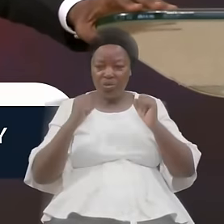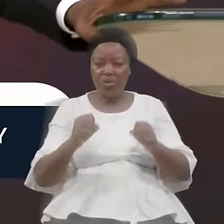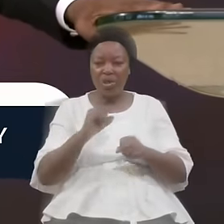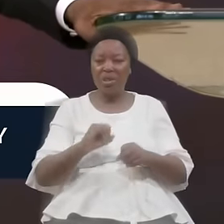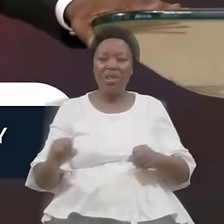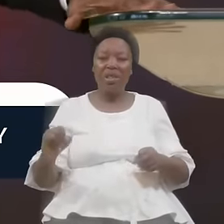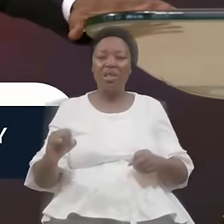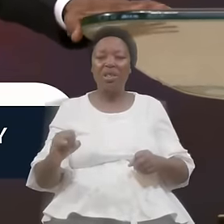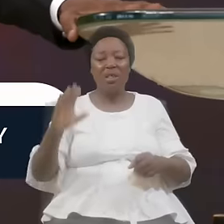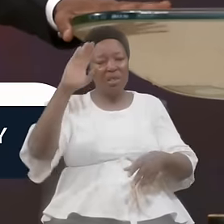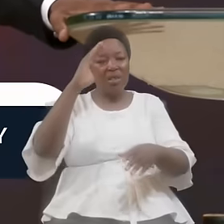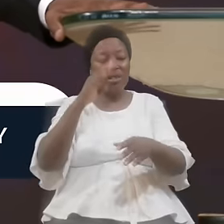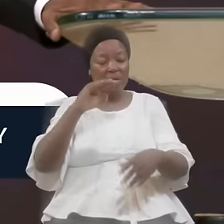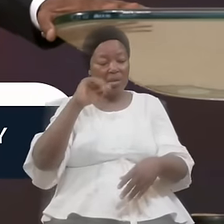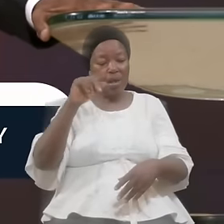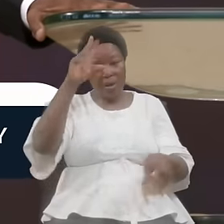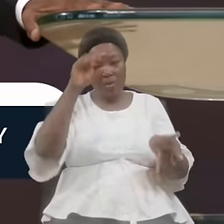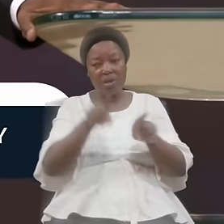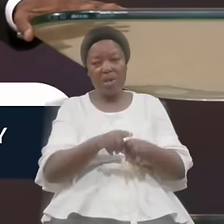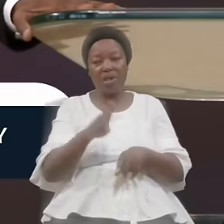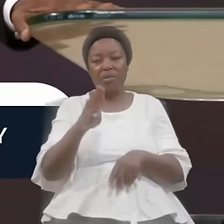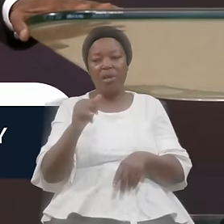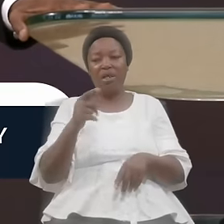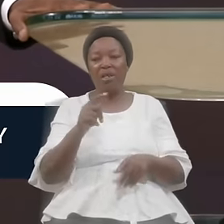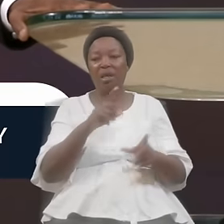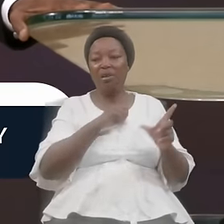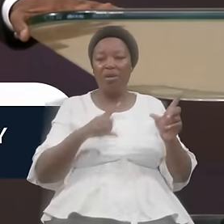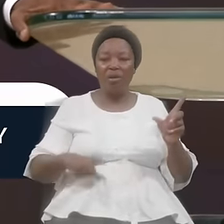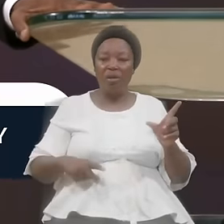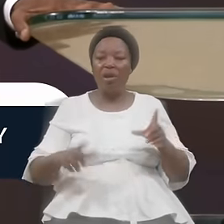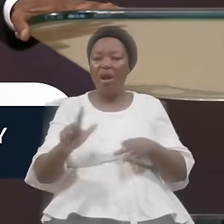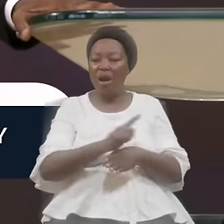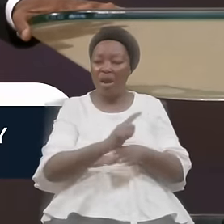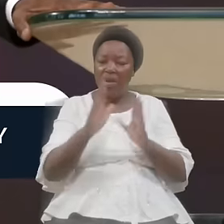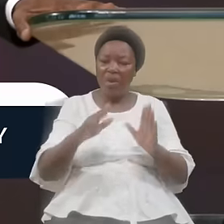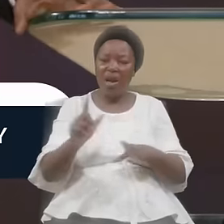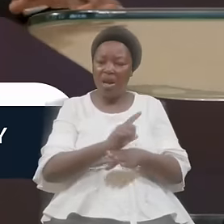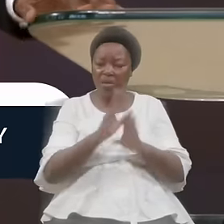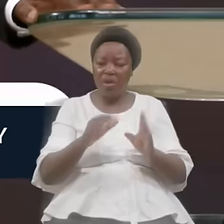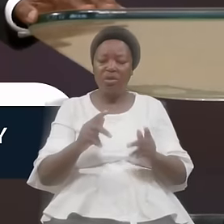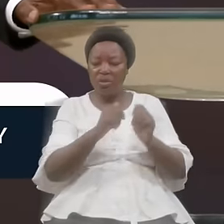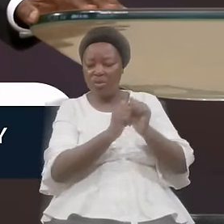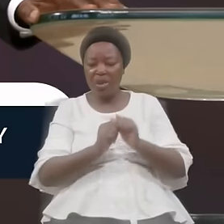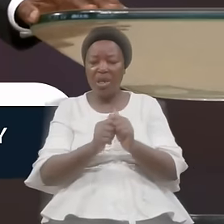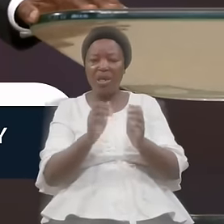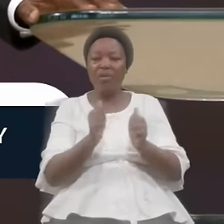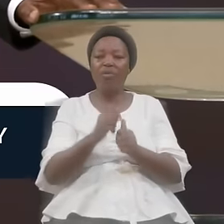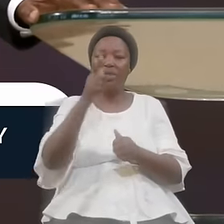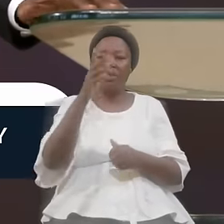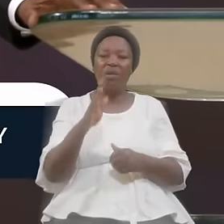Saints By The Lord Libras Libras Libras Together With God